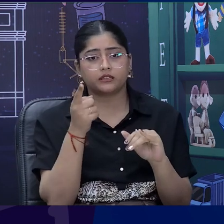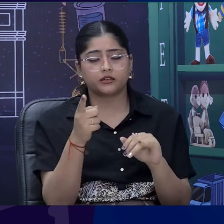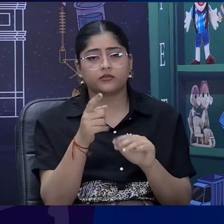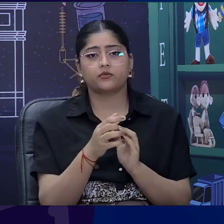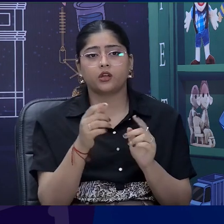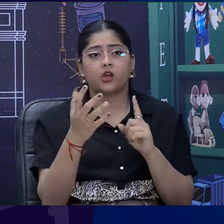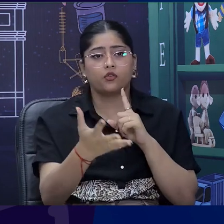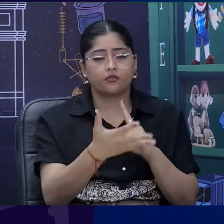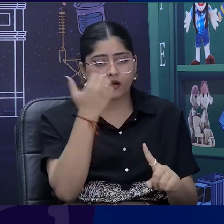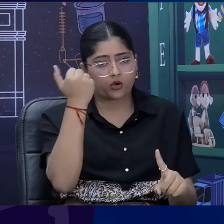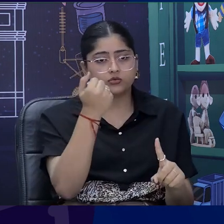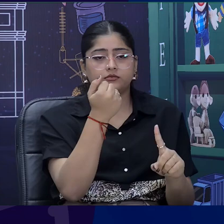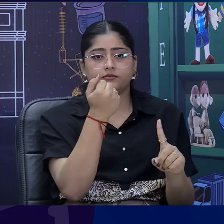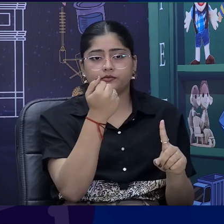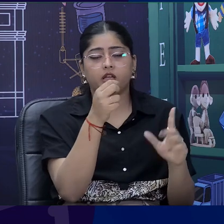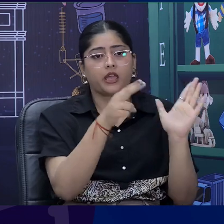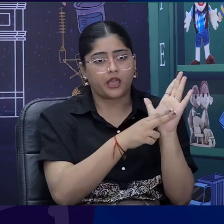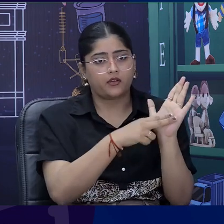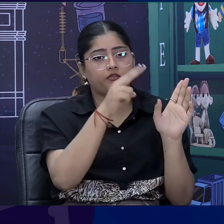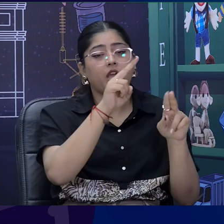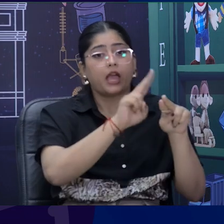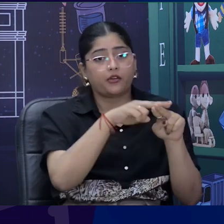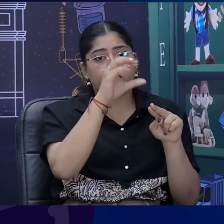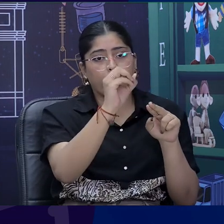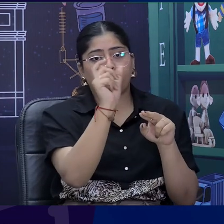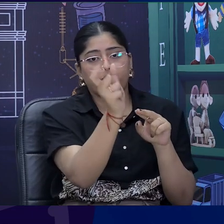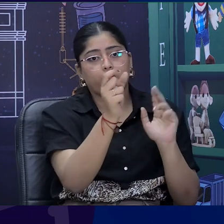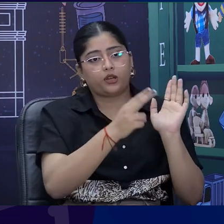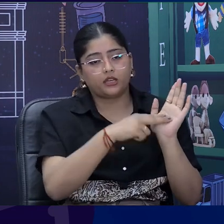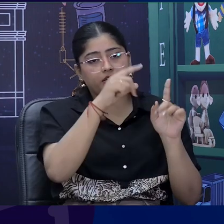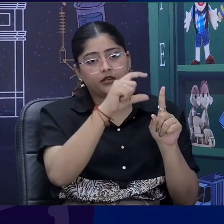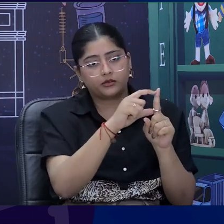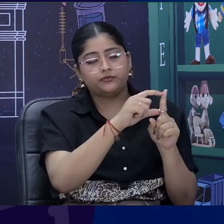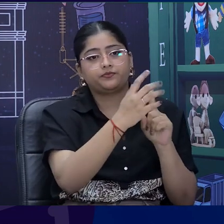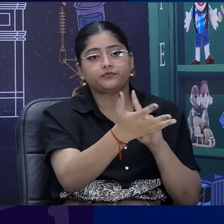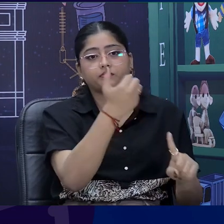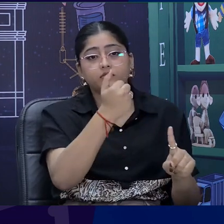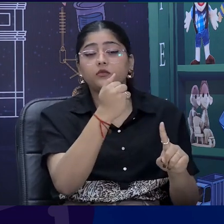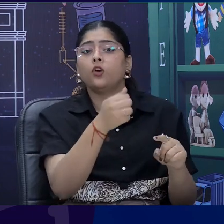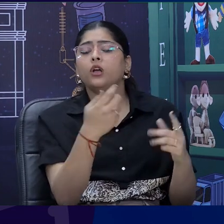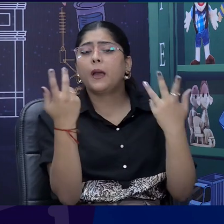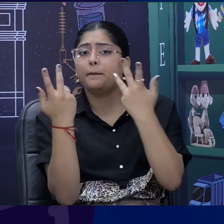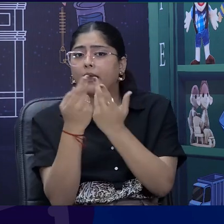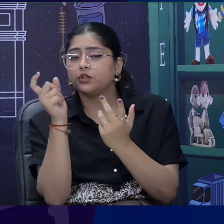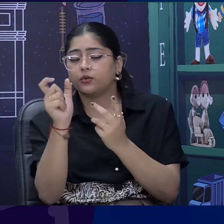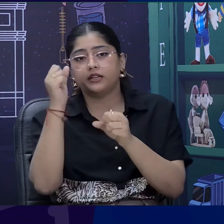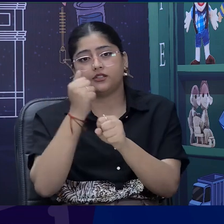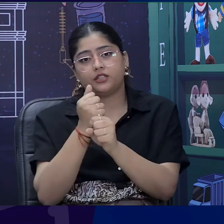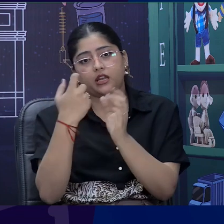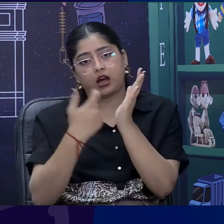found makes a rhyming word of ground right?